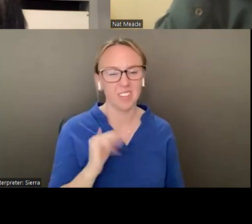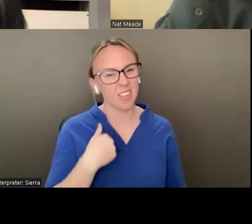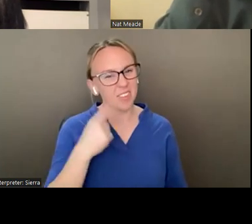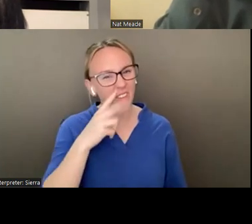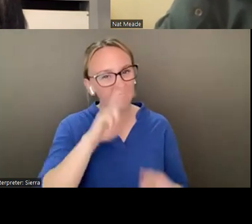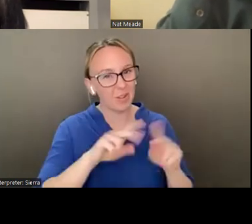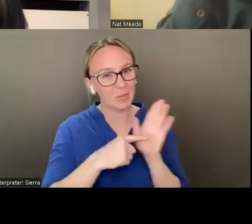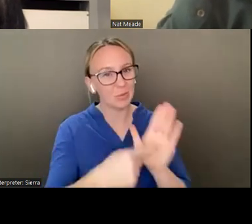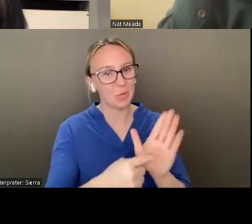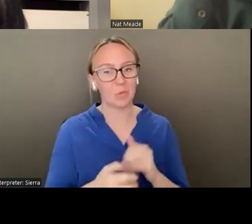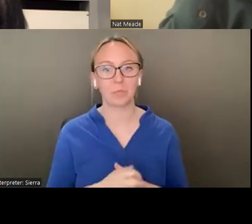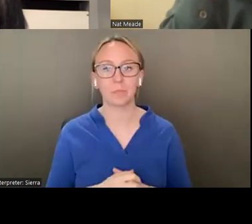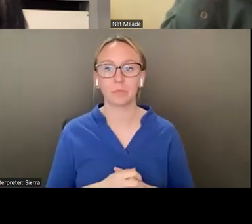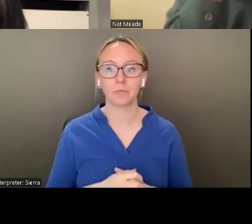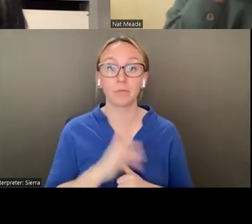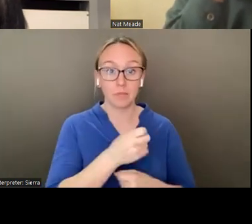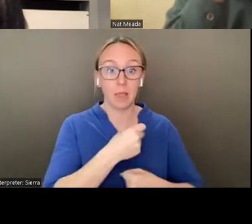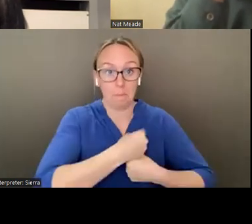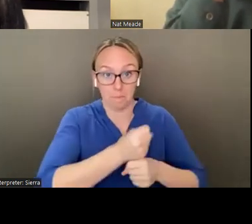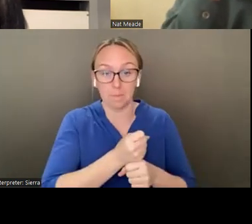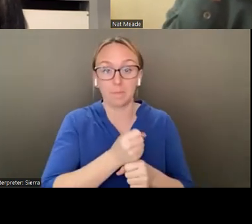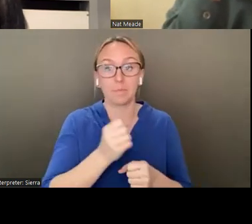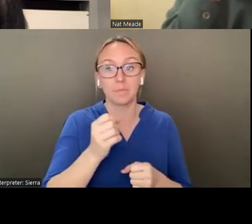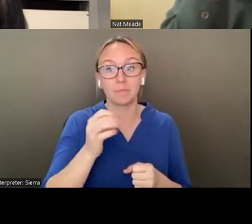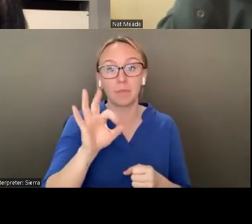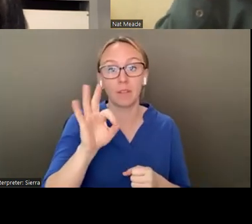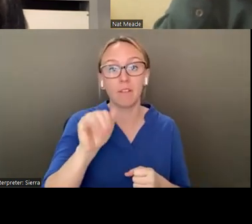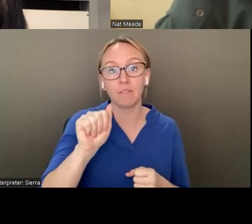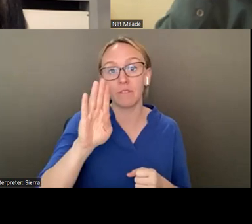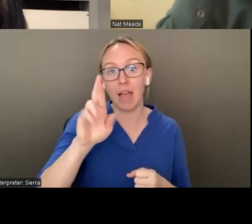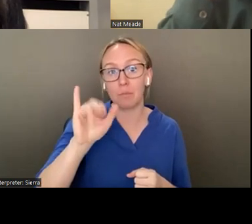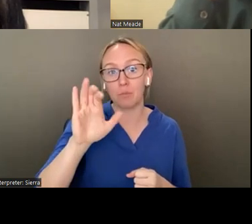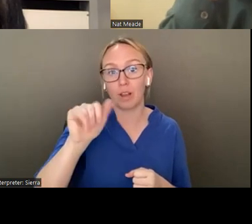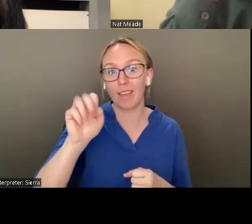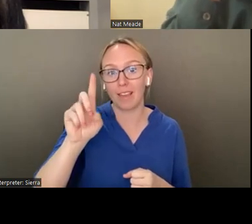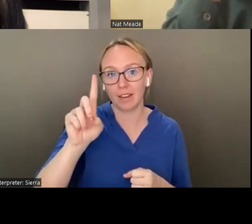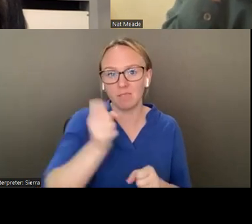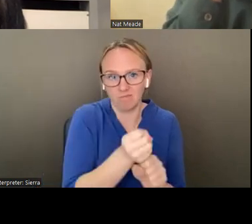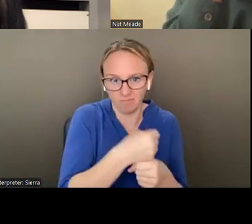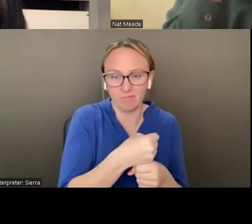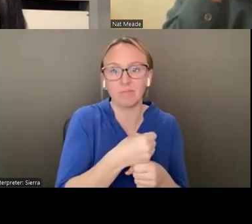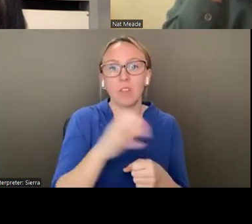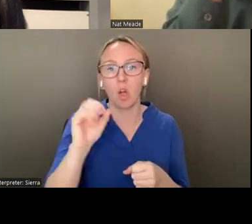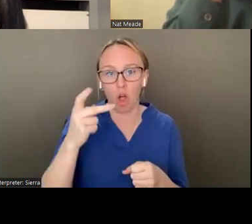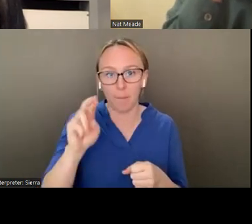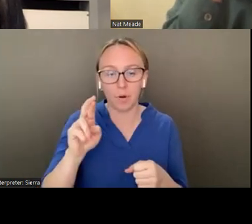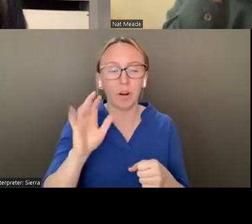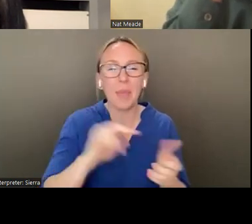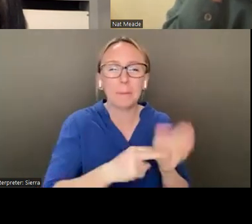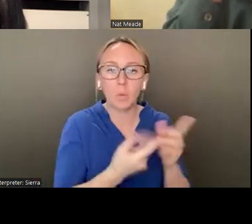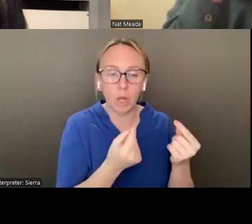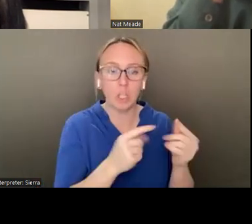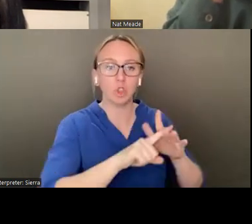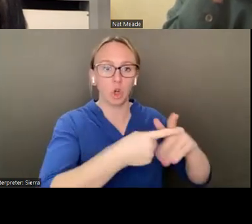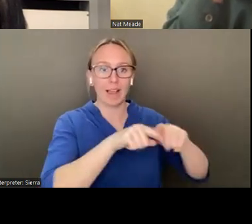fabricated copper, meaning that it starts out as sheet and wire and tubing, and then I form it, I cut it,